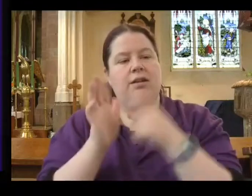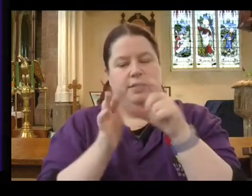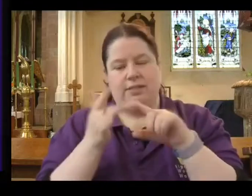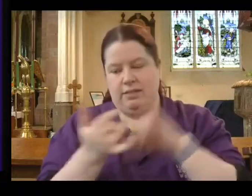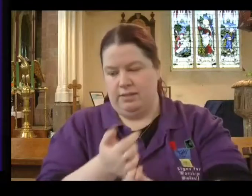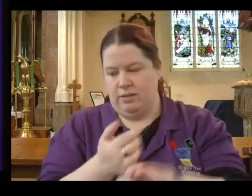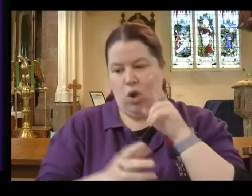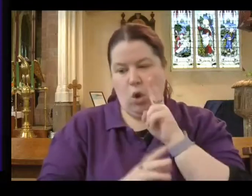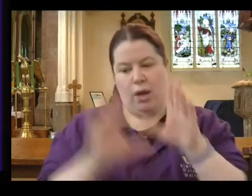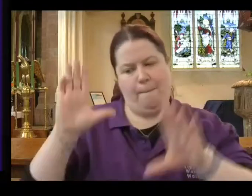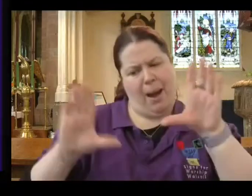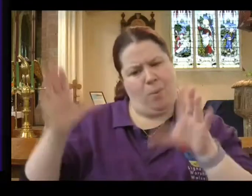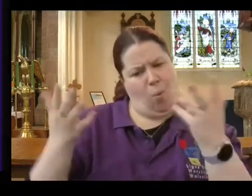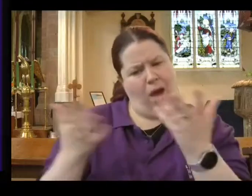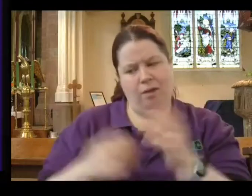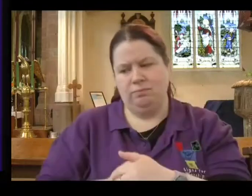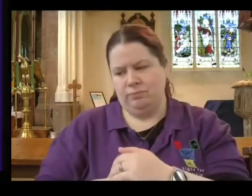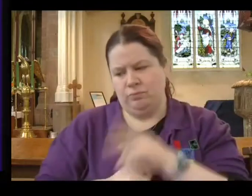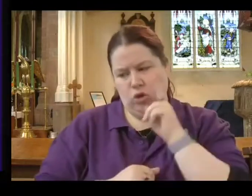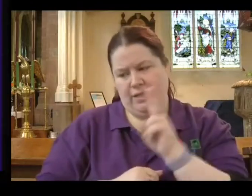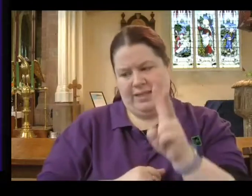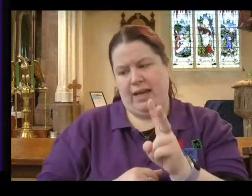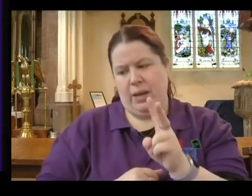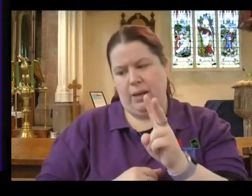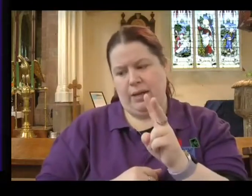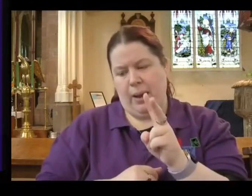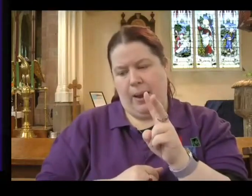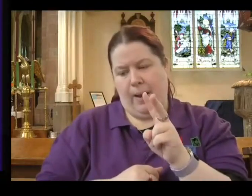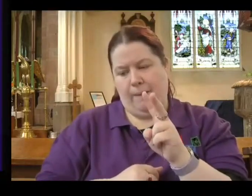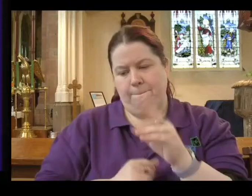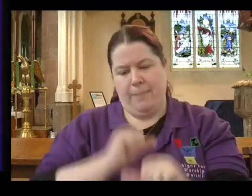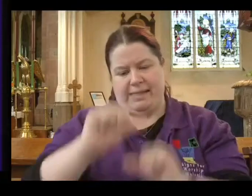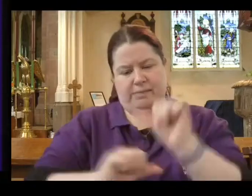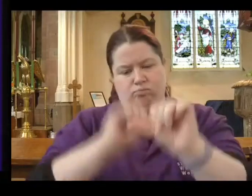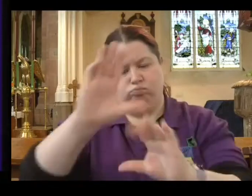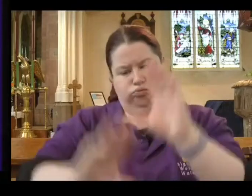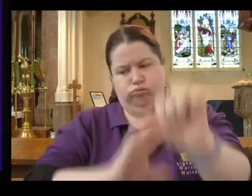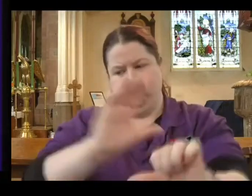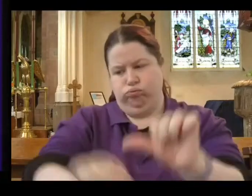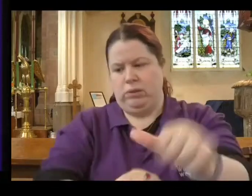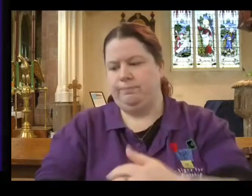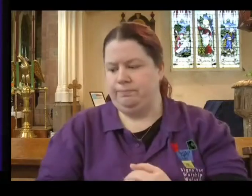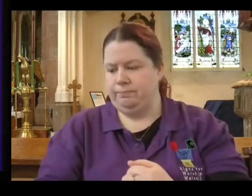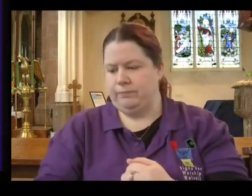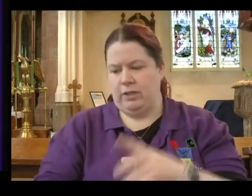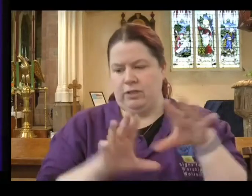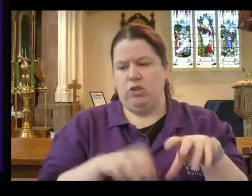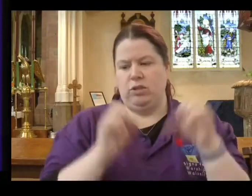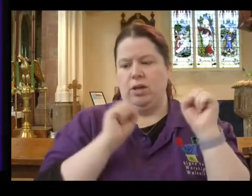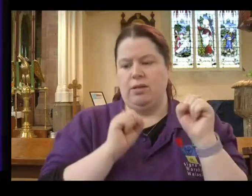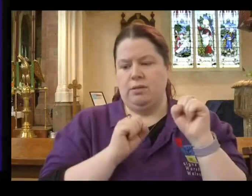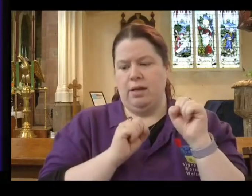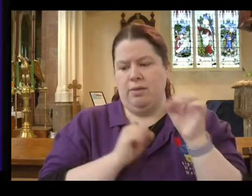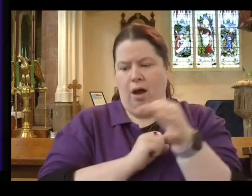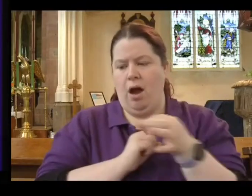to, we can start to see a pattern coming. The letter actually comes originally from Patmos here, the island of